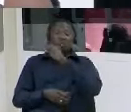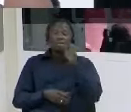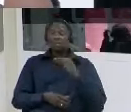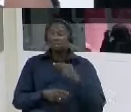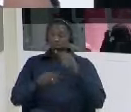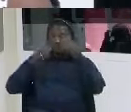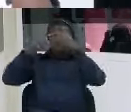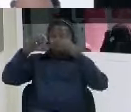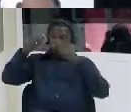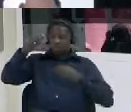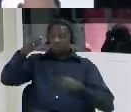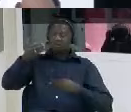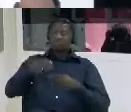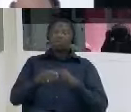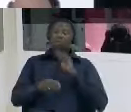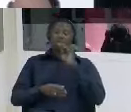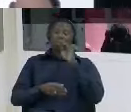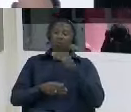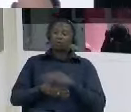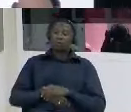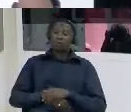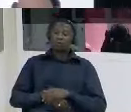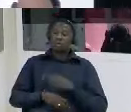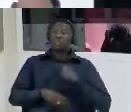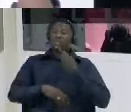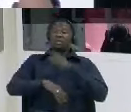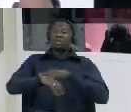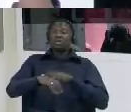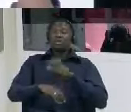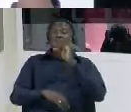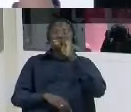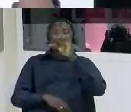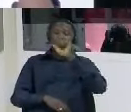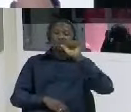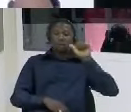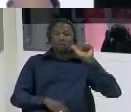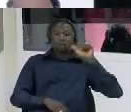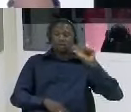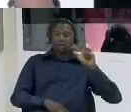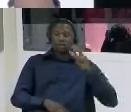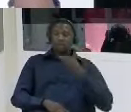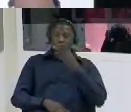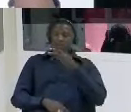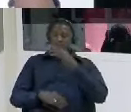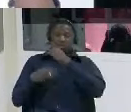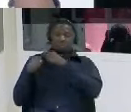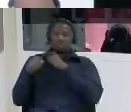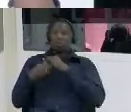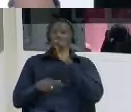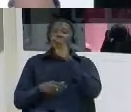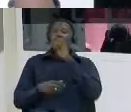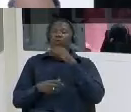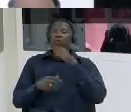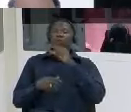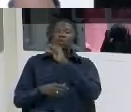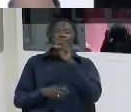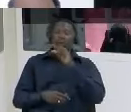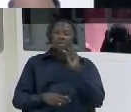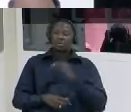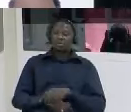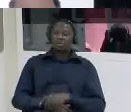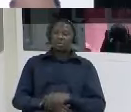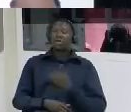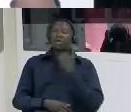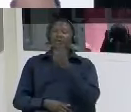at all where is the by dental was the officer they asked for office at all where is the cell phone comes to Jase and a little job and other